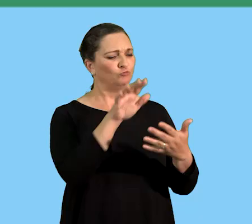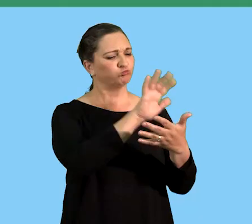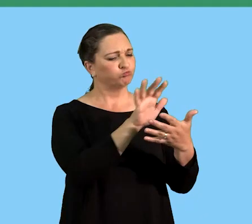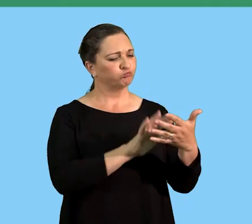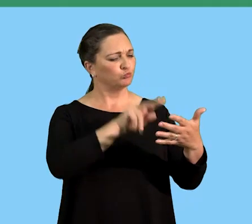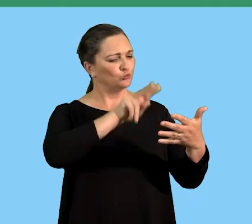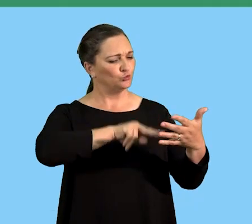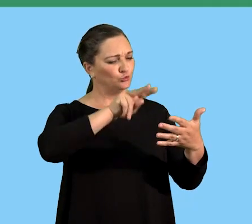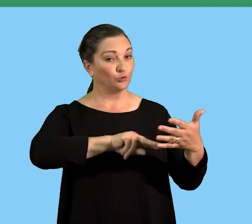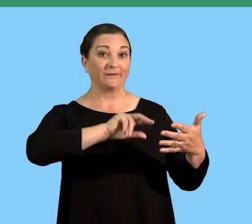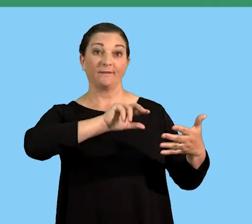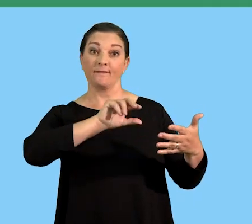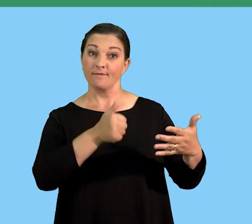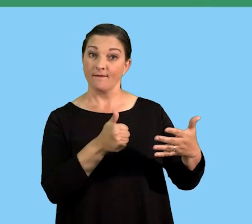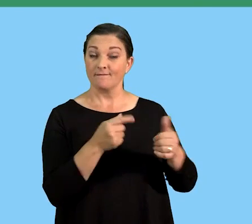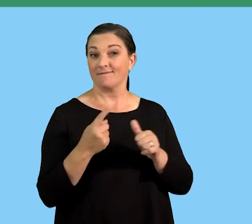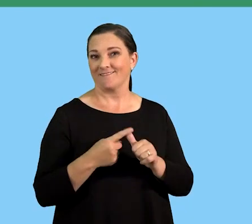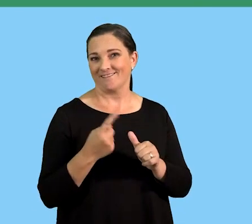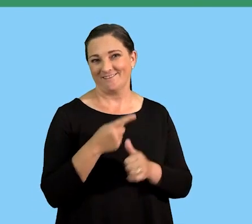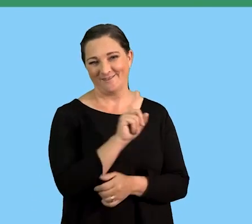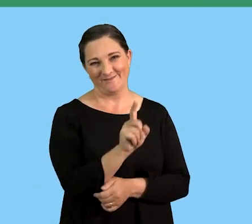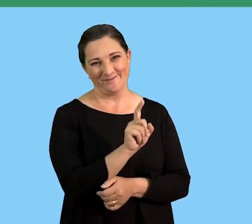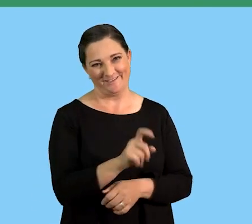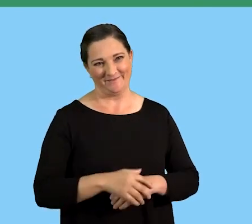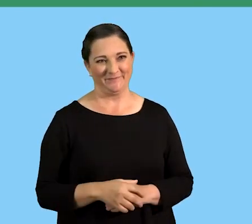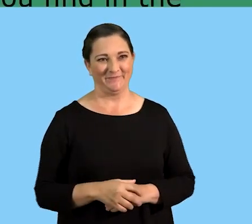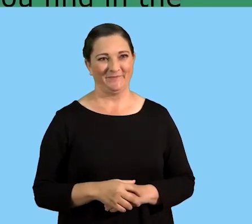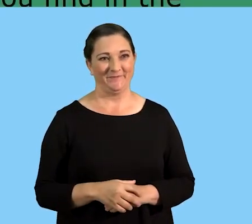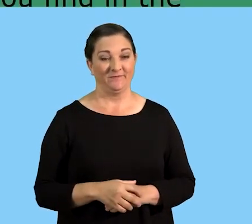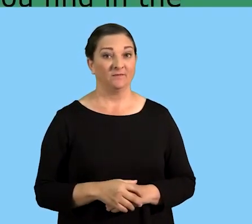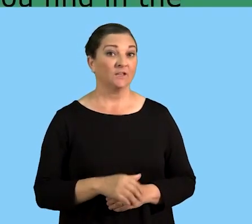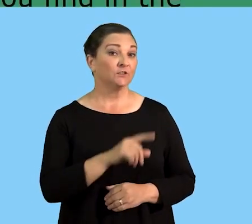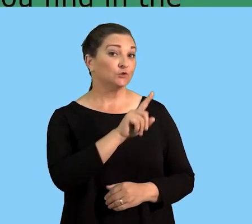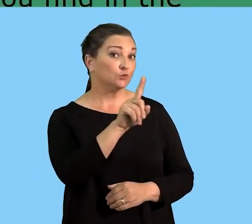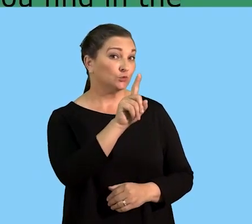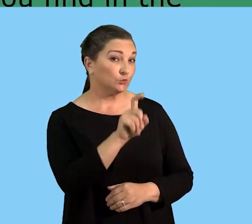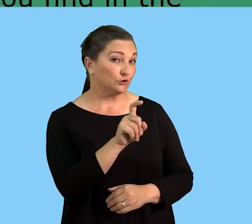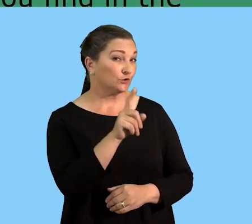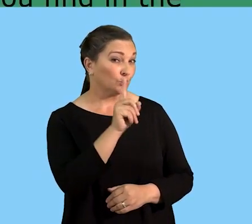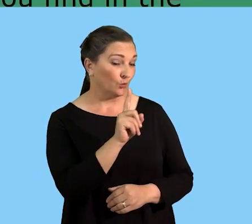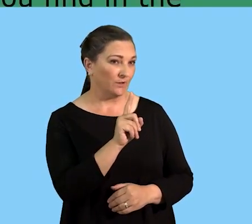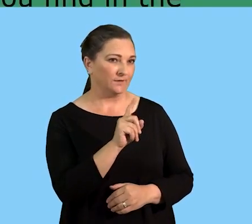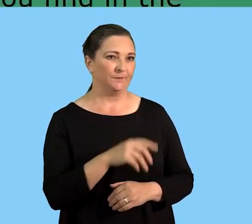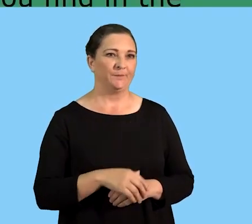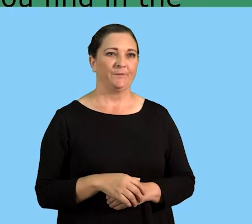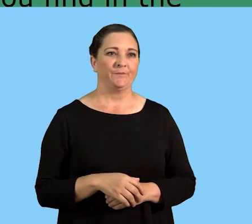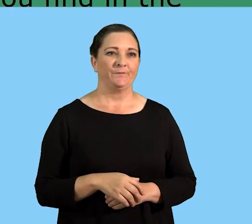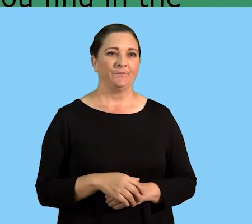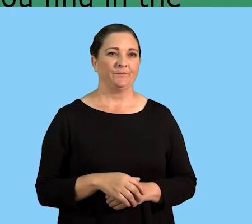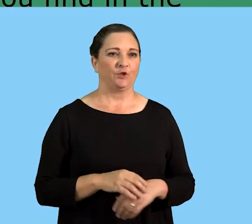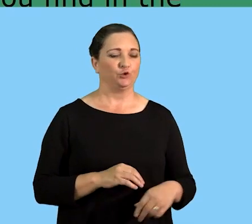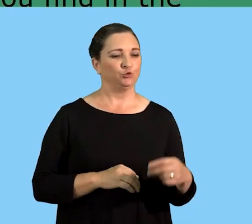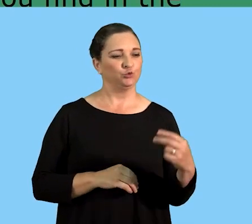we must read the scenario and answer the questions. Now, the questions read as